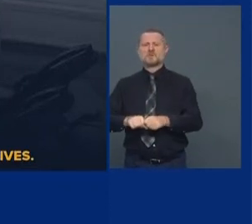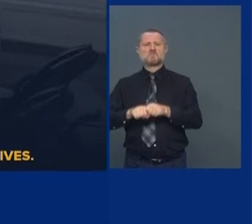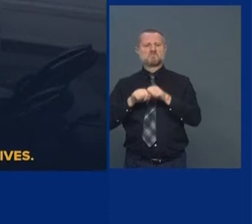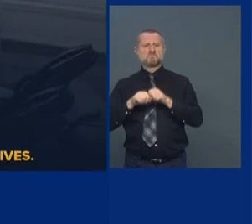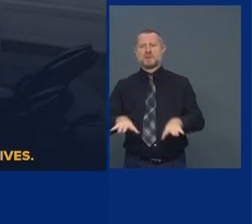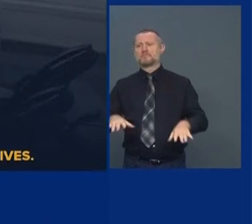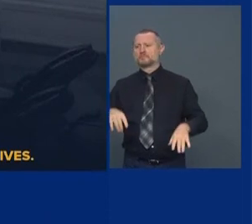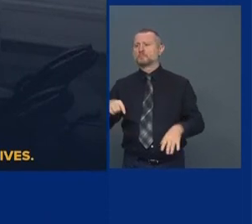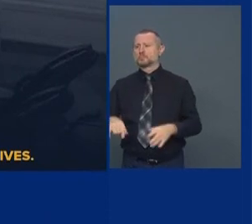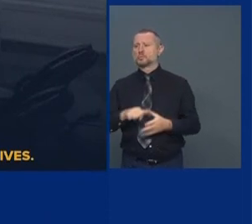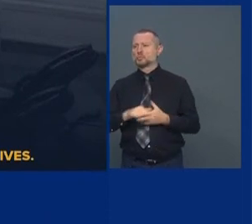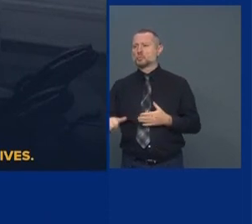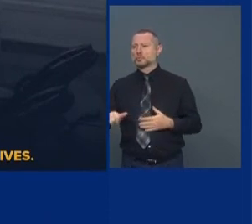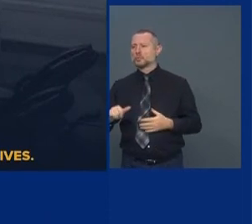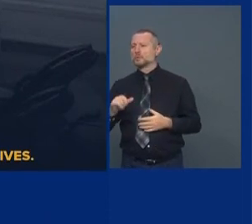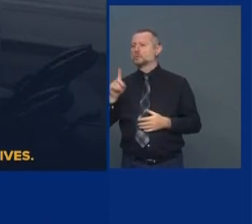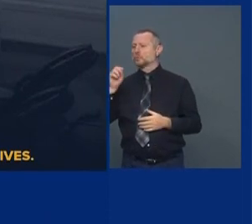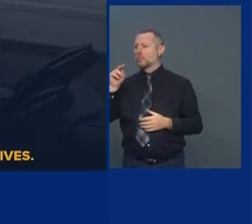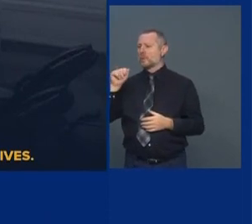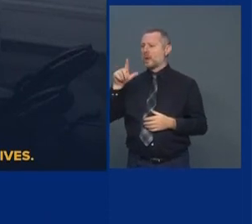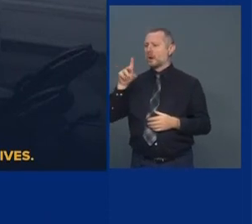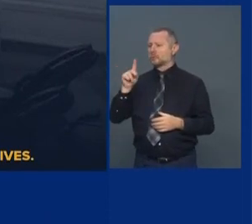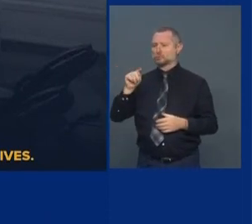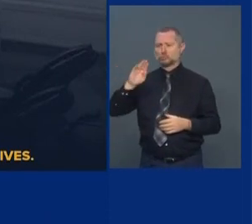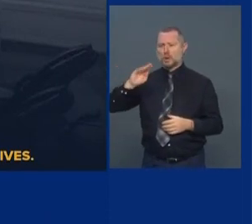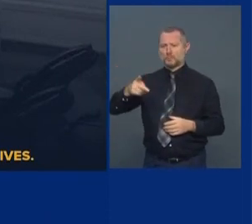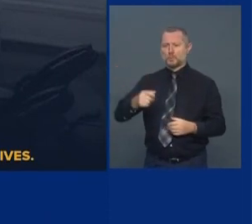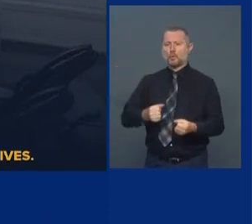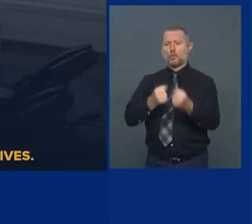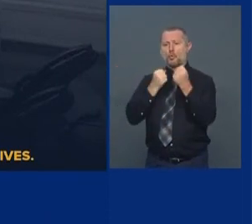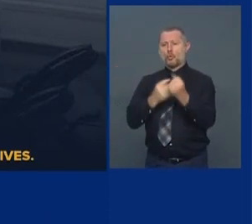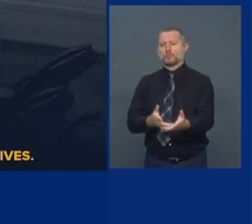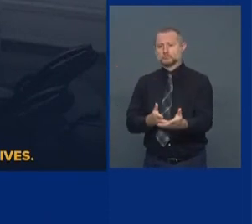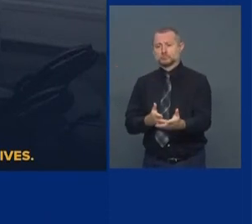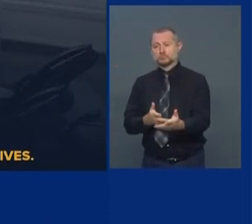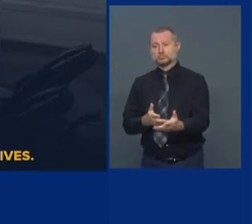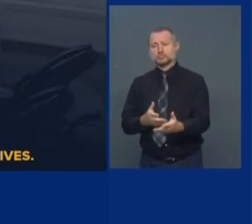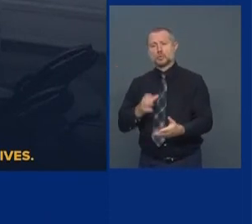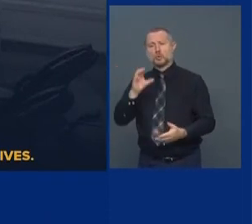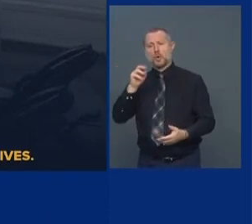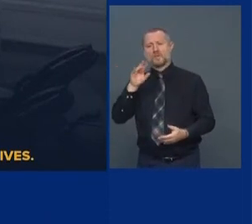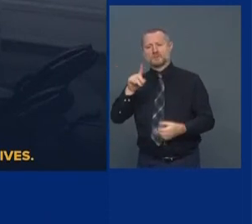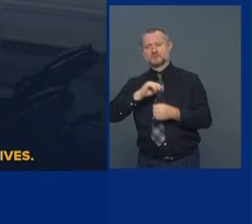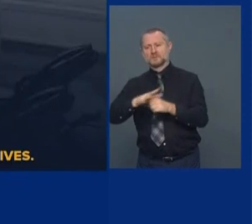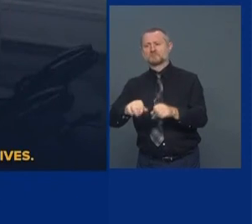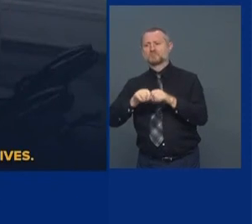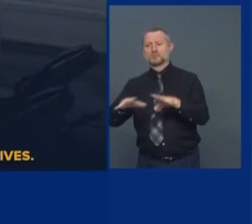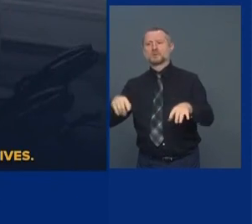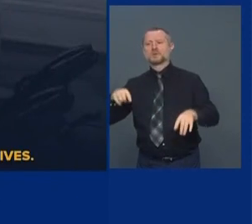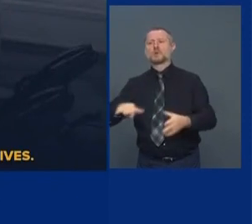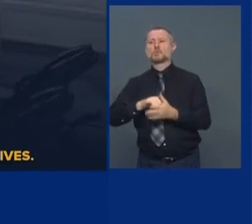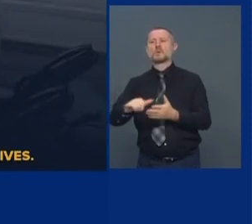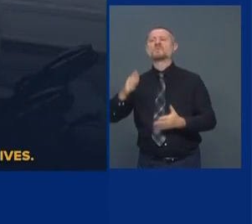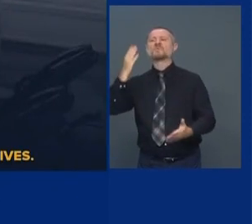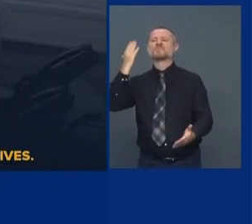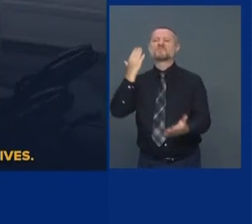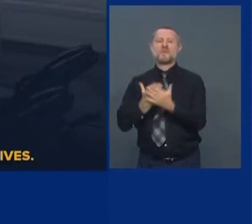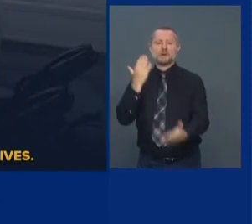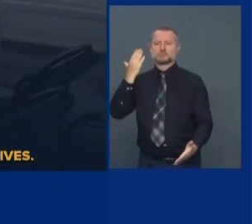Trump caused the COVID outbreak in New York. That is a fact.